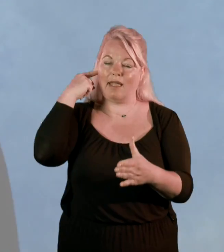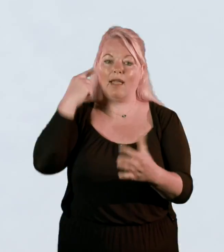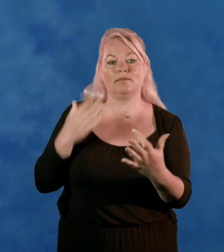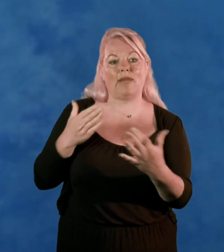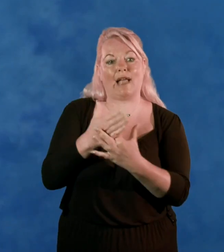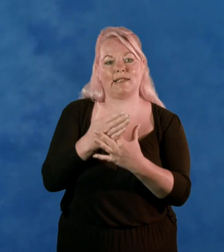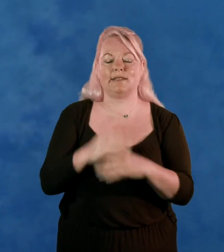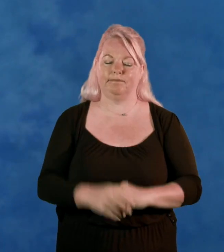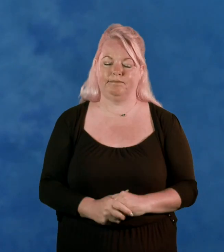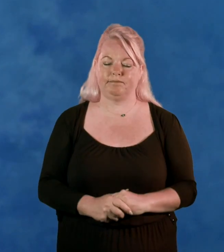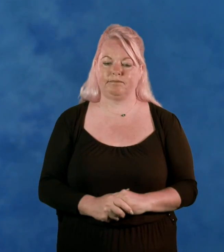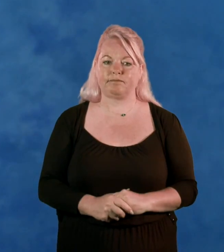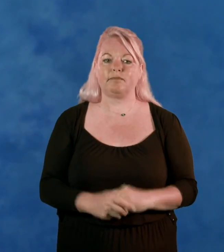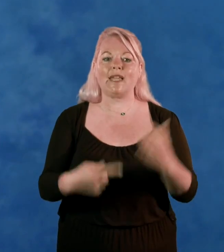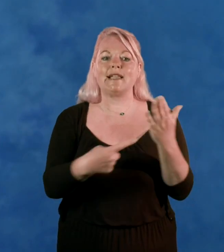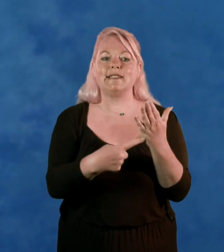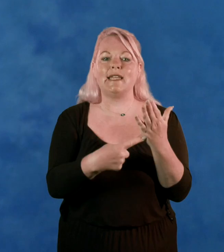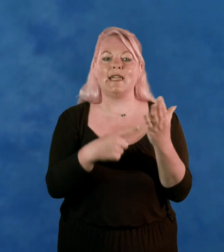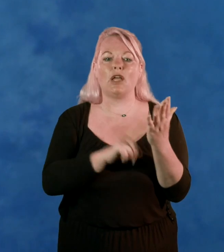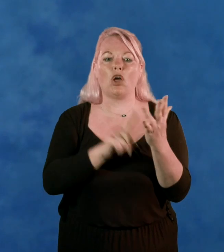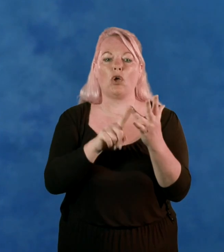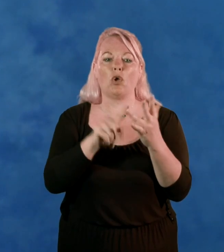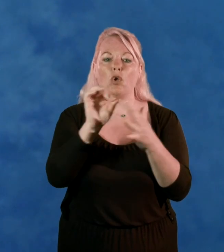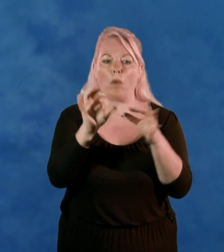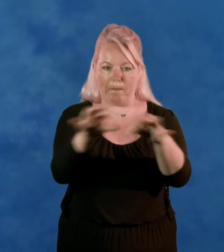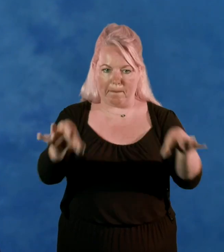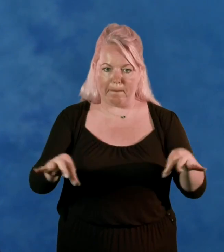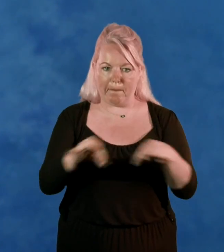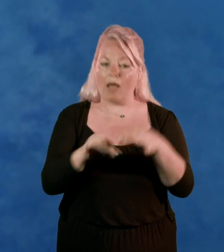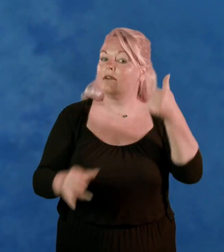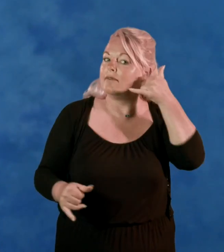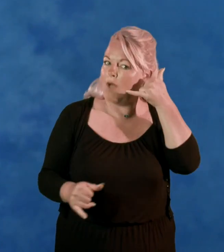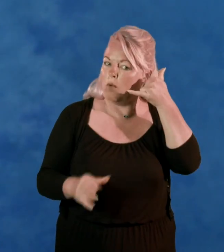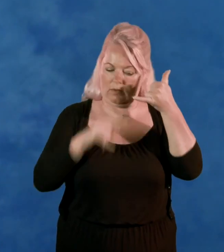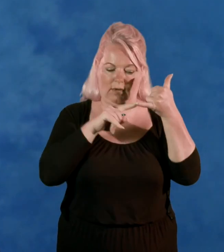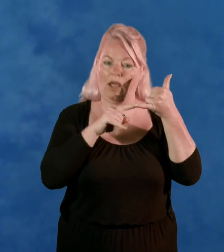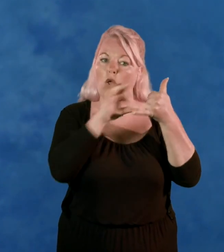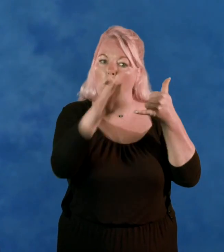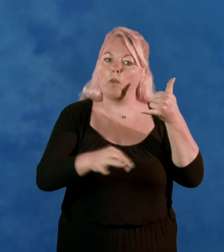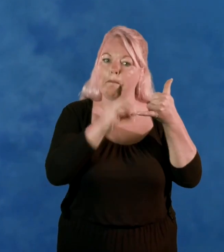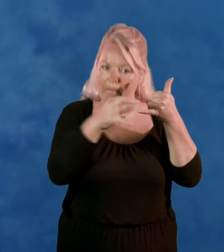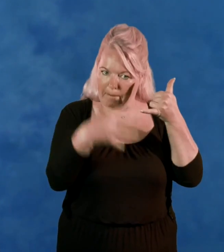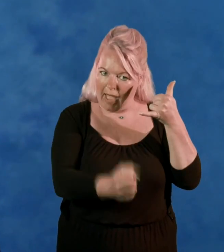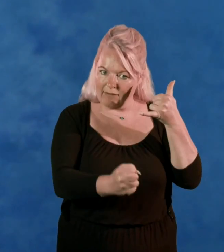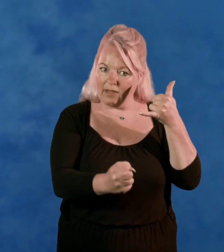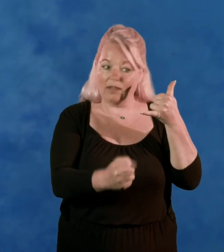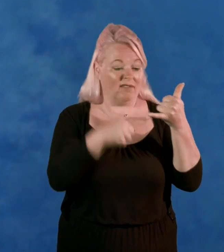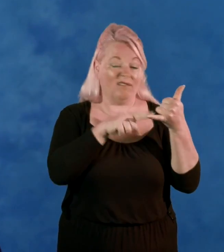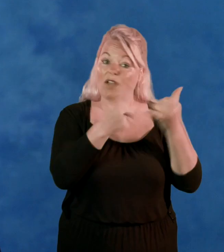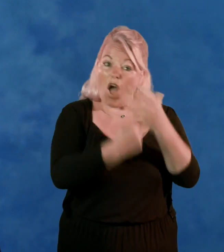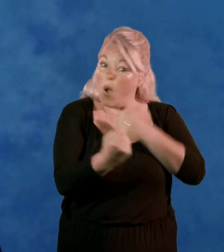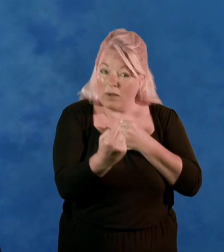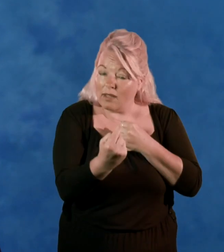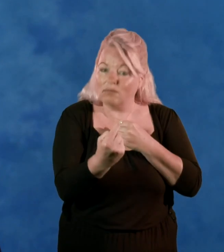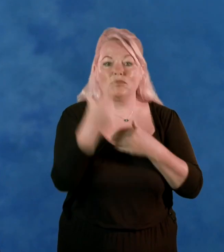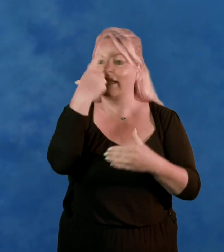processor. The T loop system is something I use when I pick up the phone so I automatically set it to loop but you don't have to just use it for the phone you